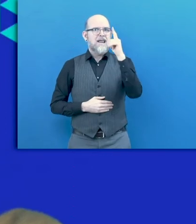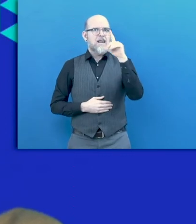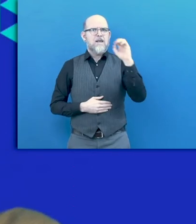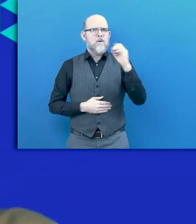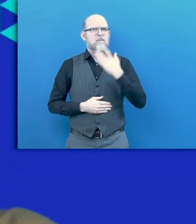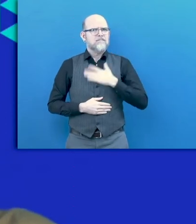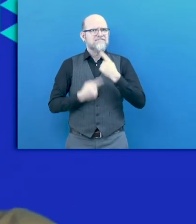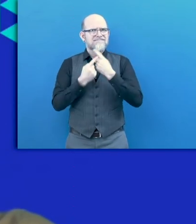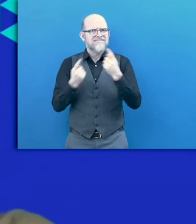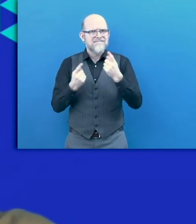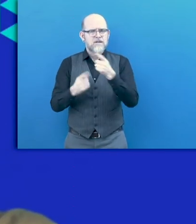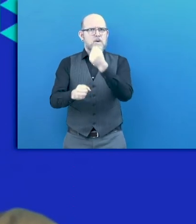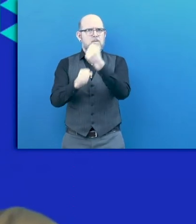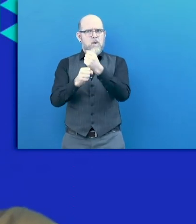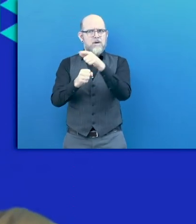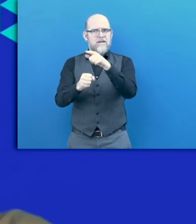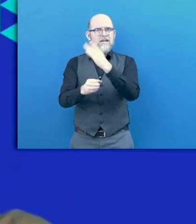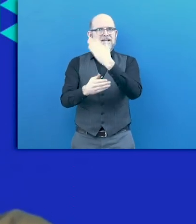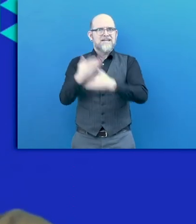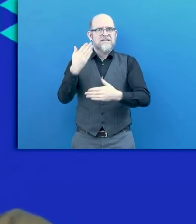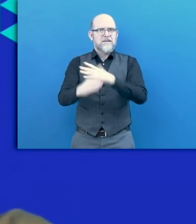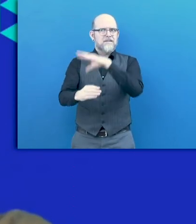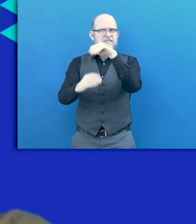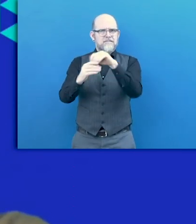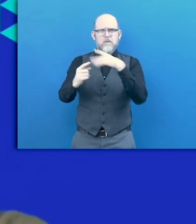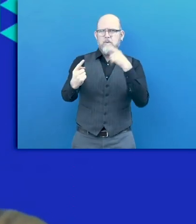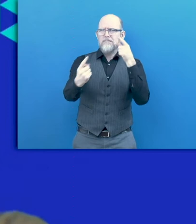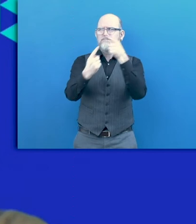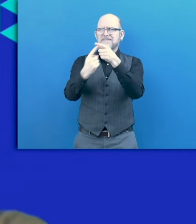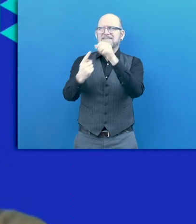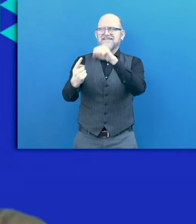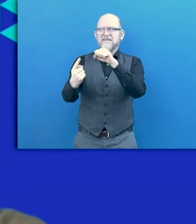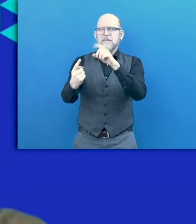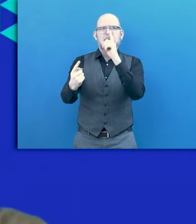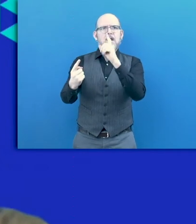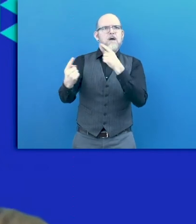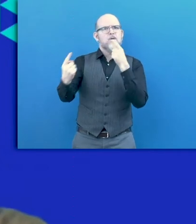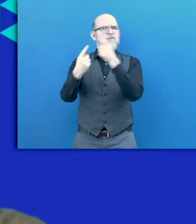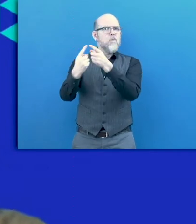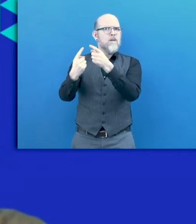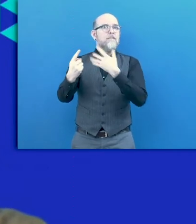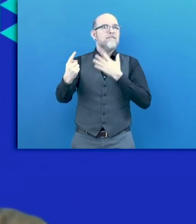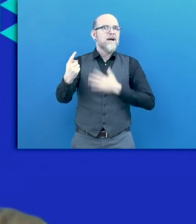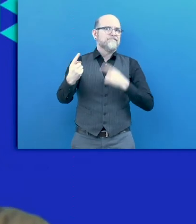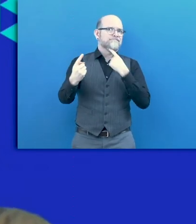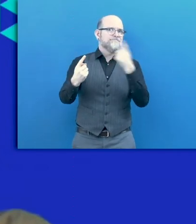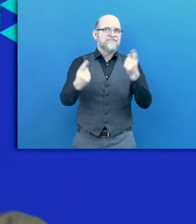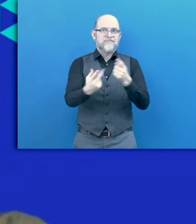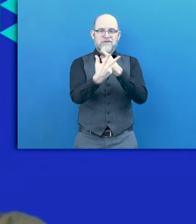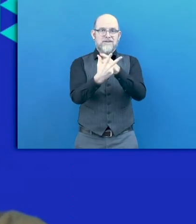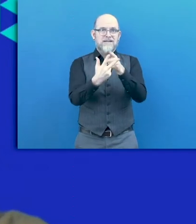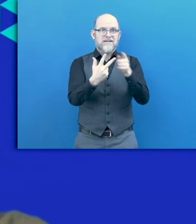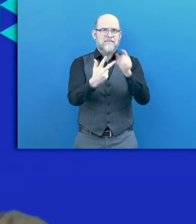work of persons with disabilities, which is our objective, we usually say that we need to work on three areas in parallel.